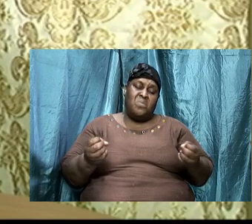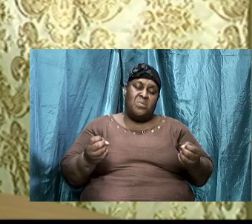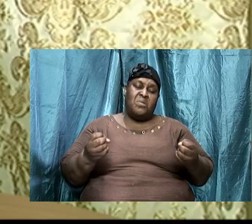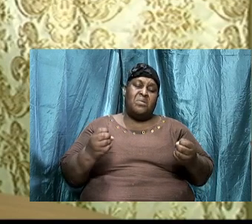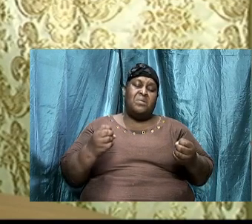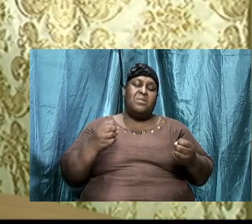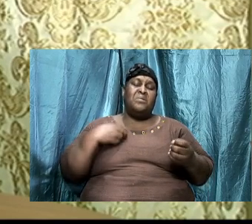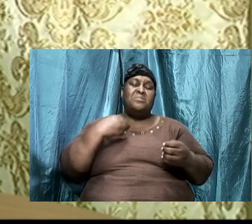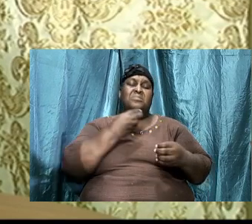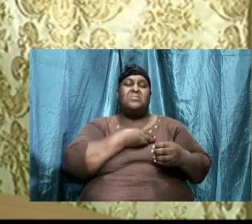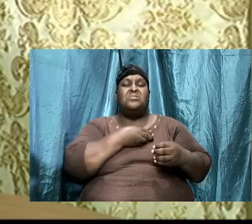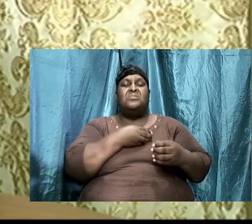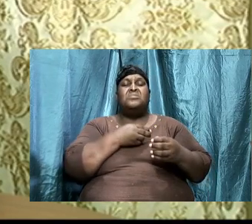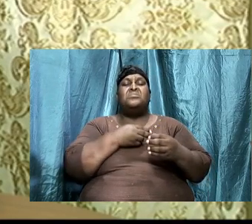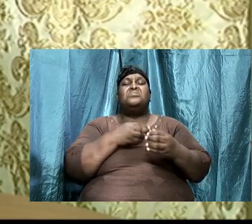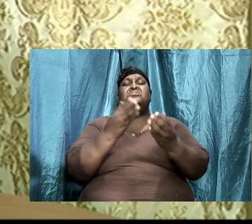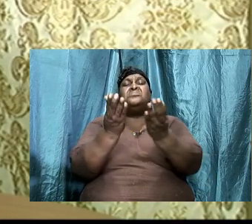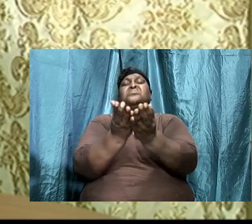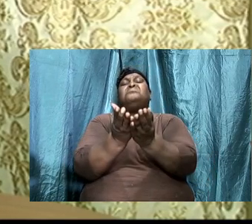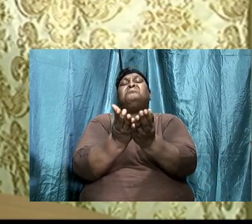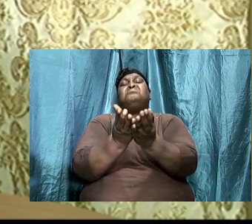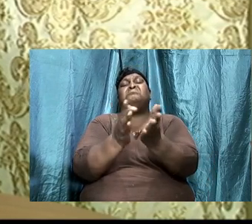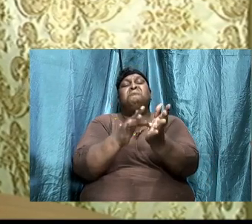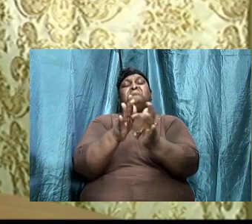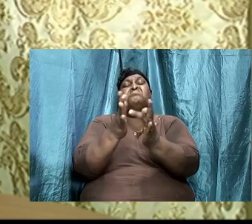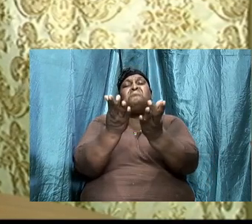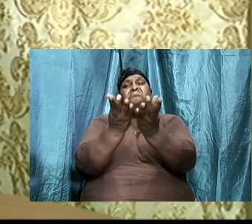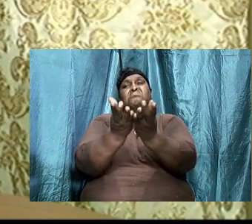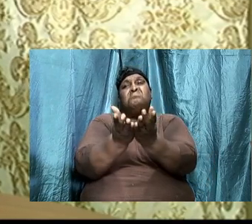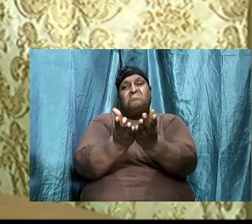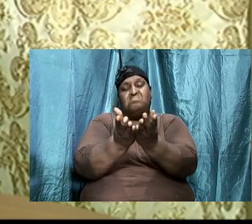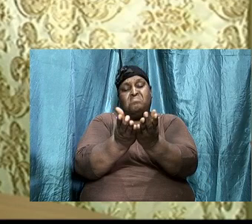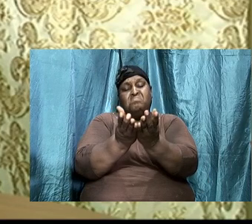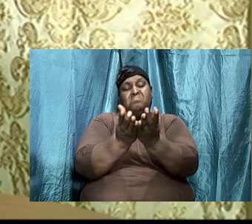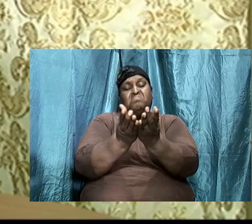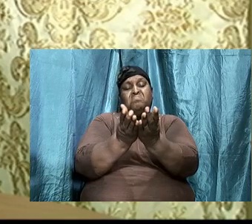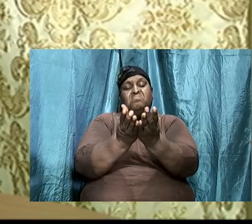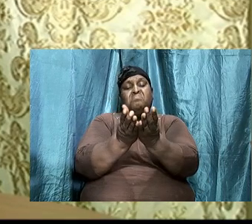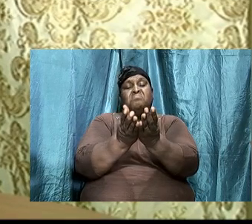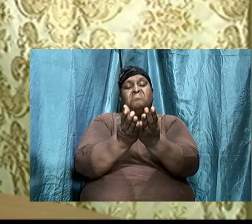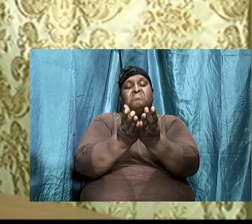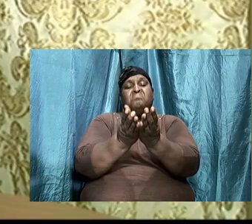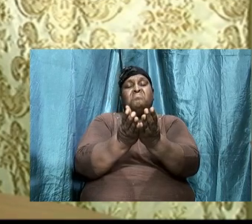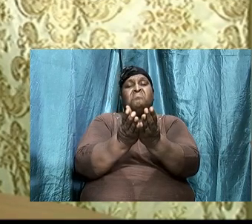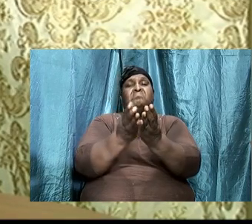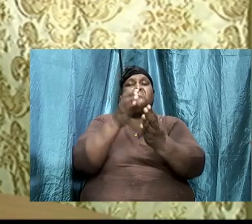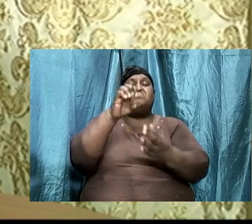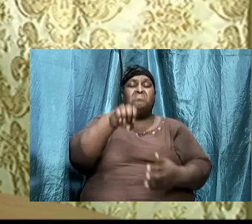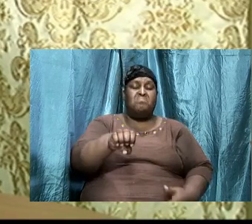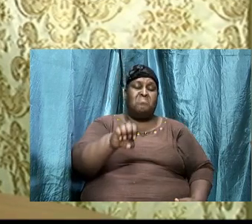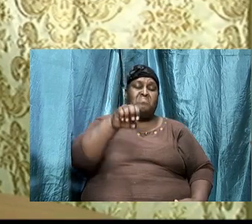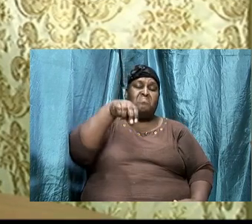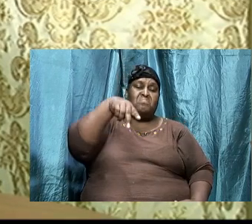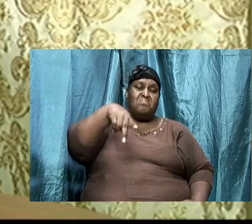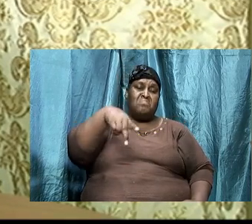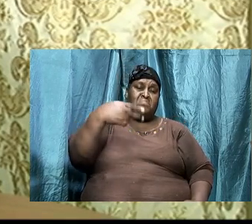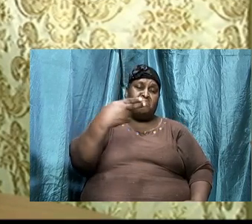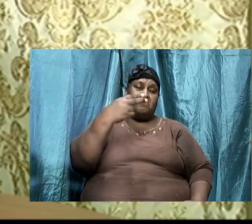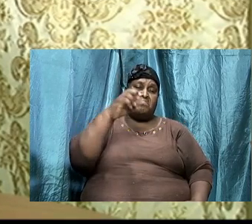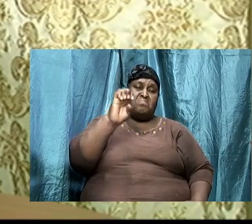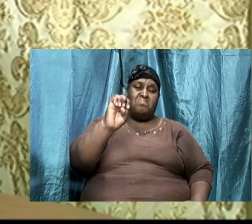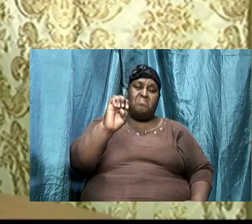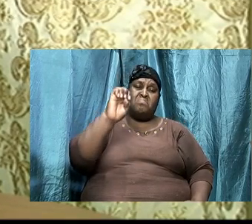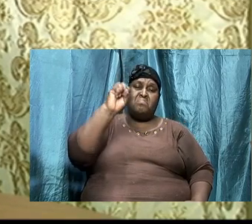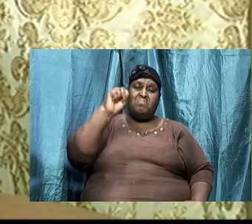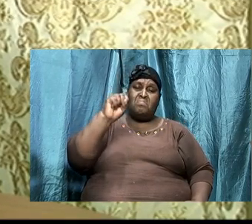in our Bibles, if you have your Bibles at home, yes, turn in our Bibles to the book of Ephesians. Right? And we will